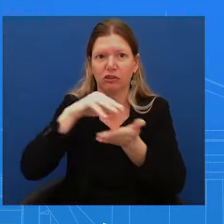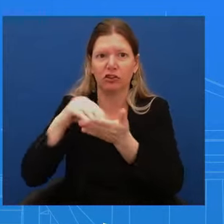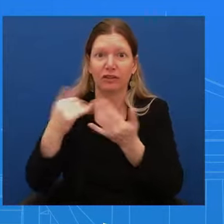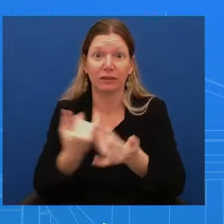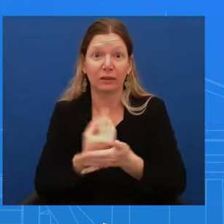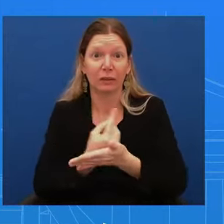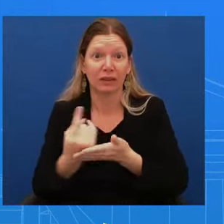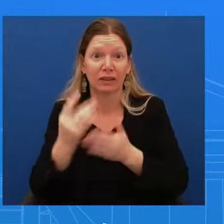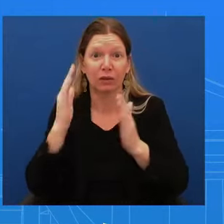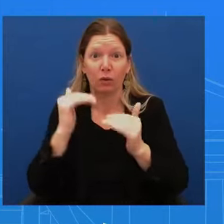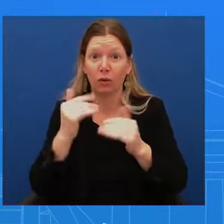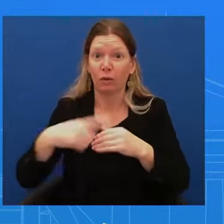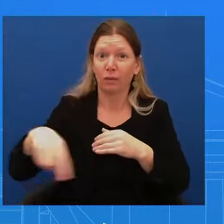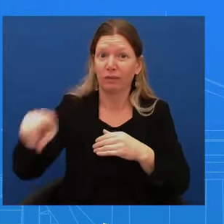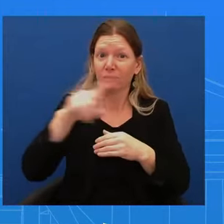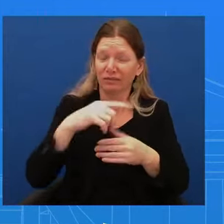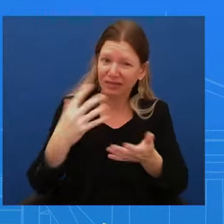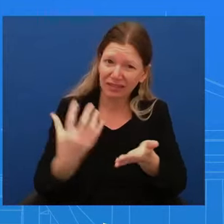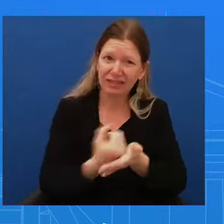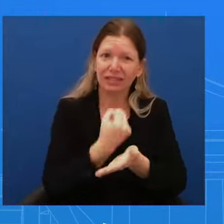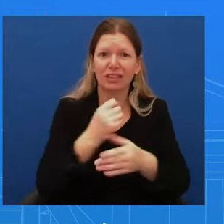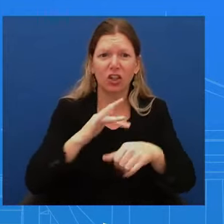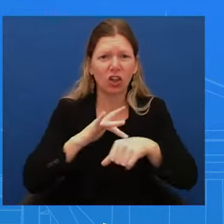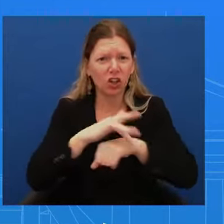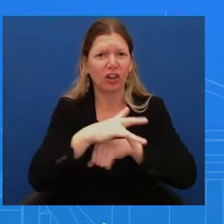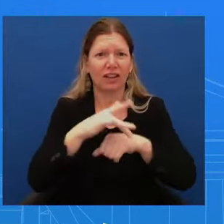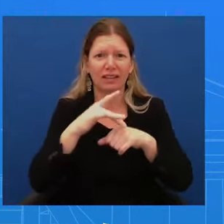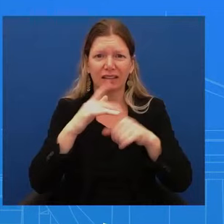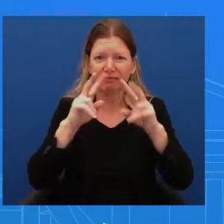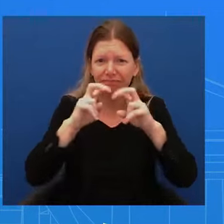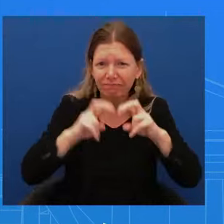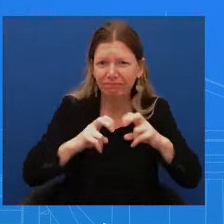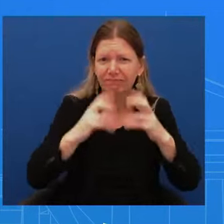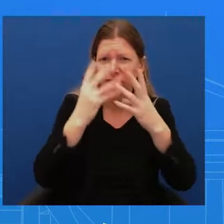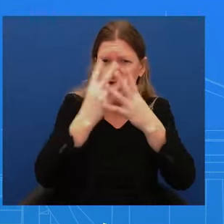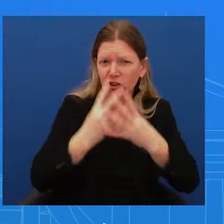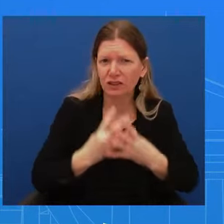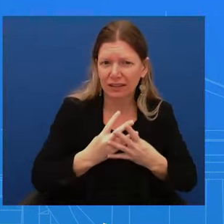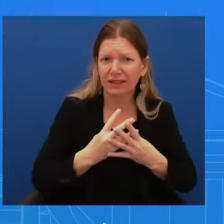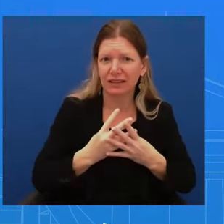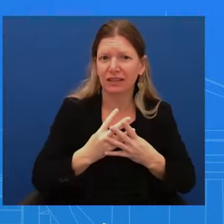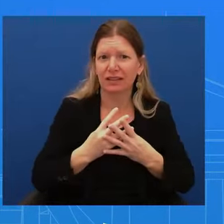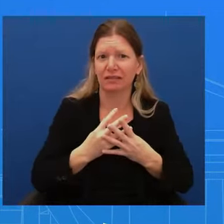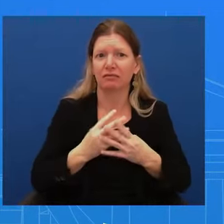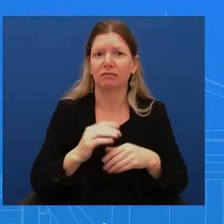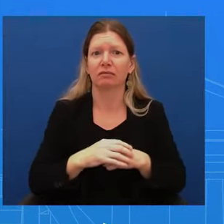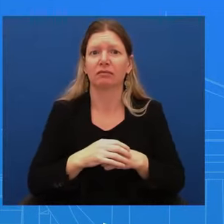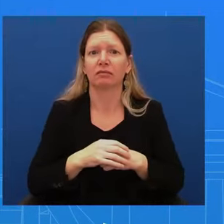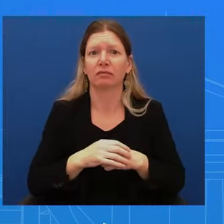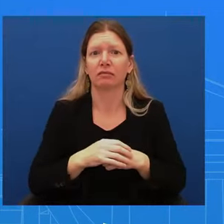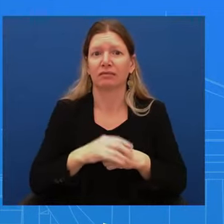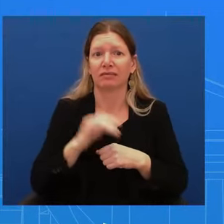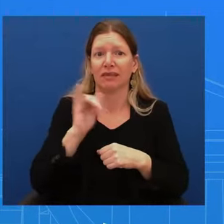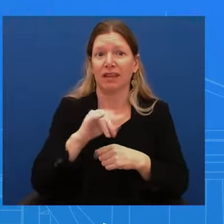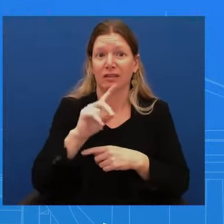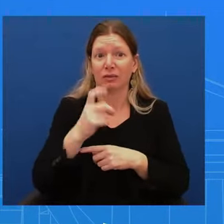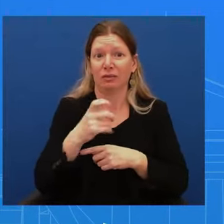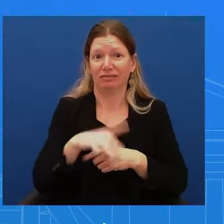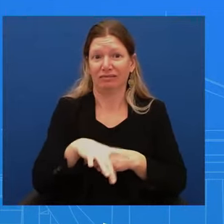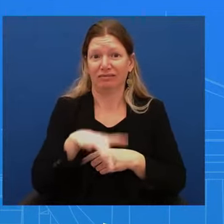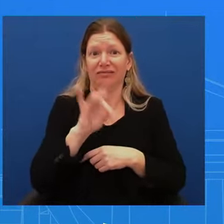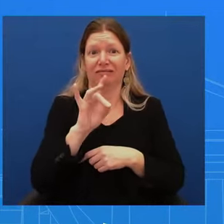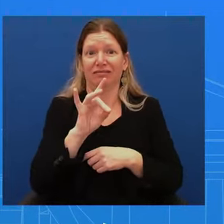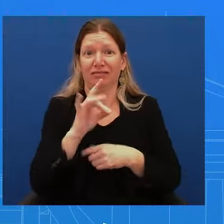diagnosis was found out until today, when the president even found out. Is that a question? Yes. Just triple